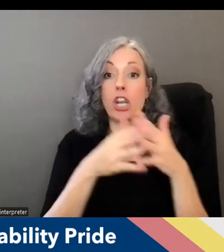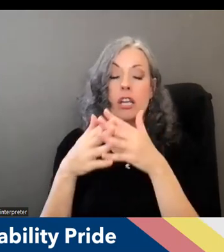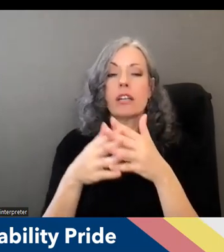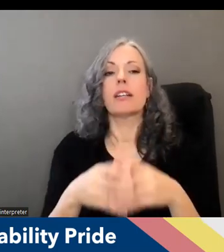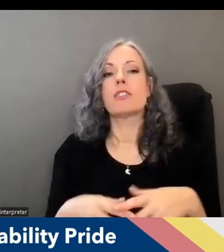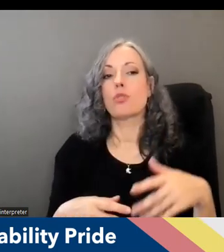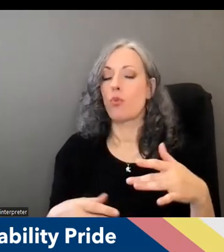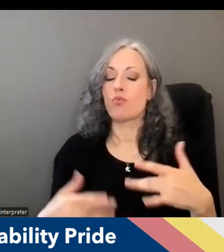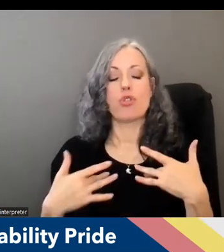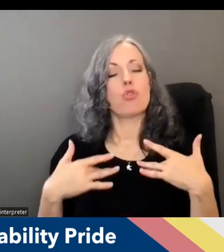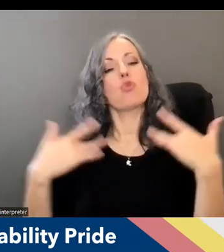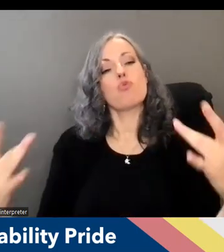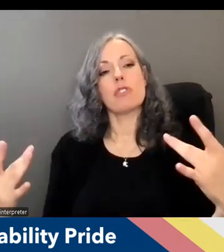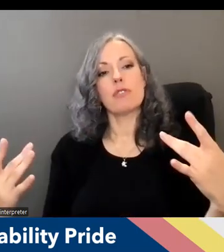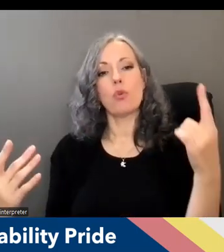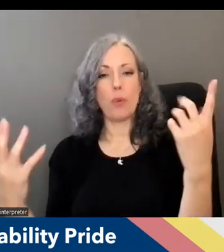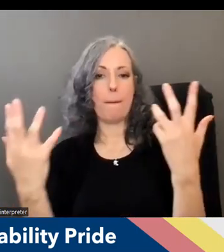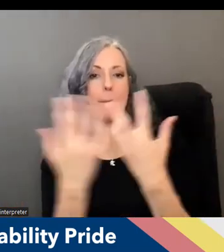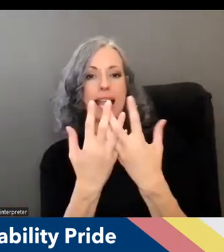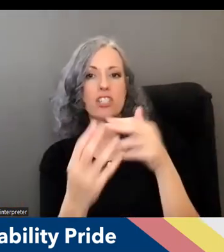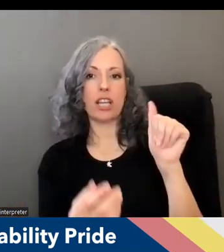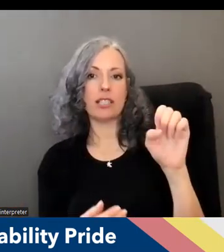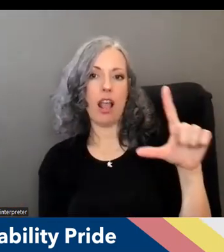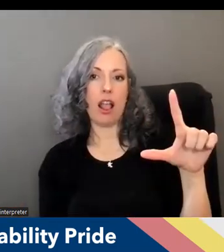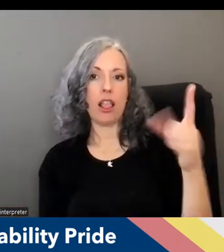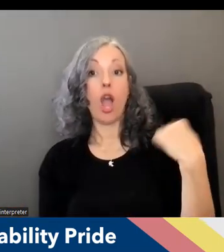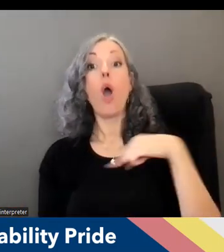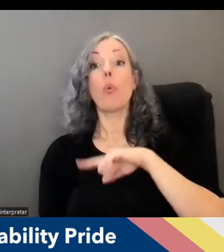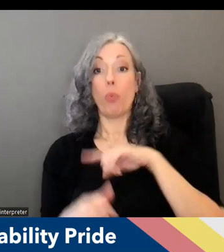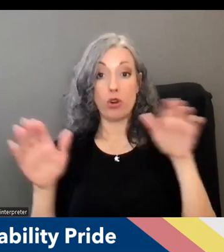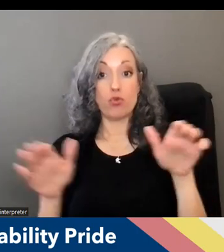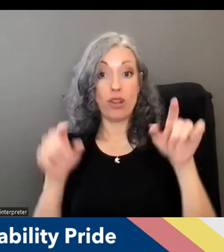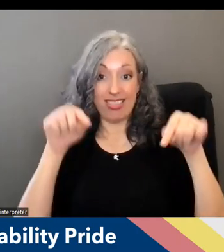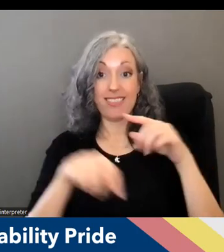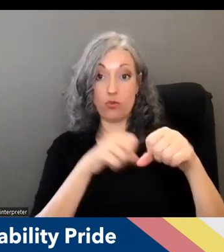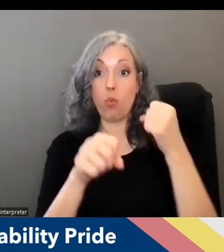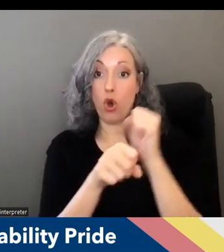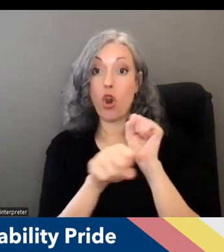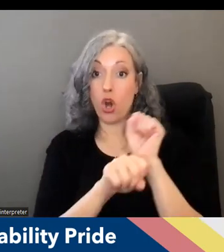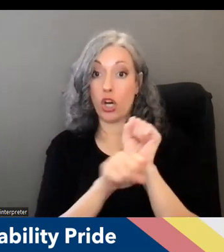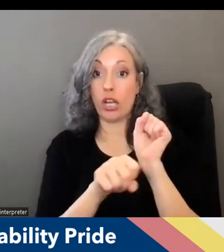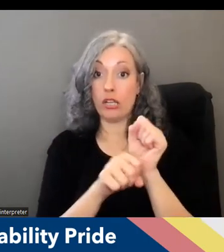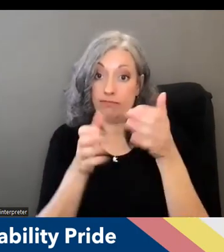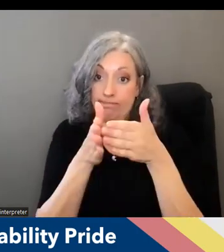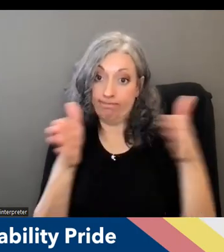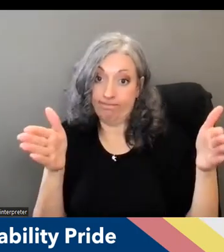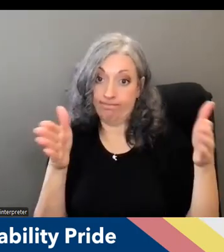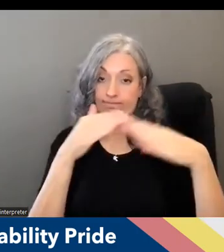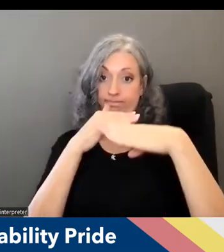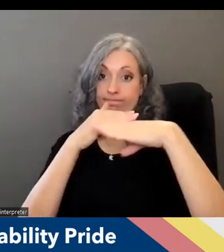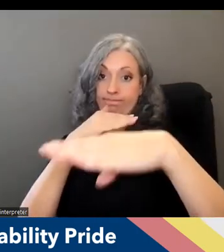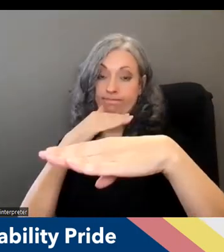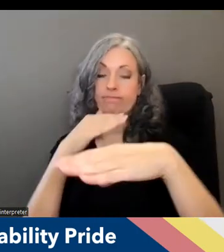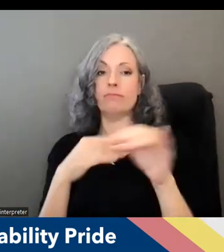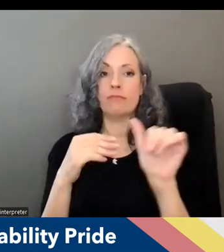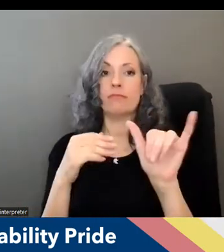delighted that we're in sync with acl and that we're doing um this work um parallel to acl and